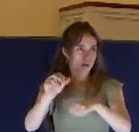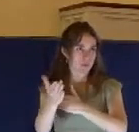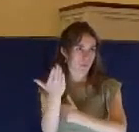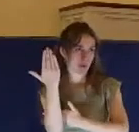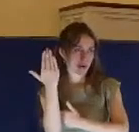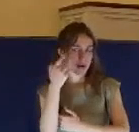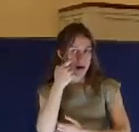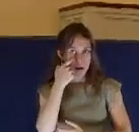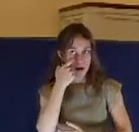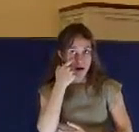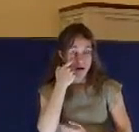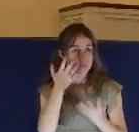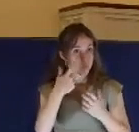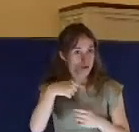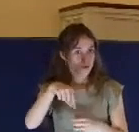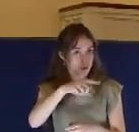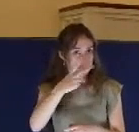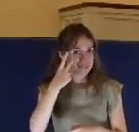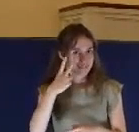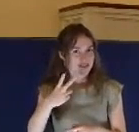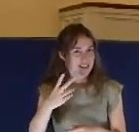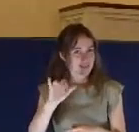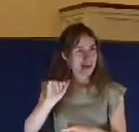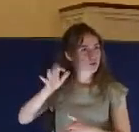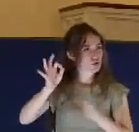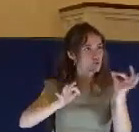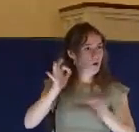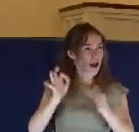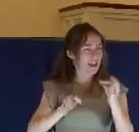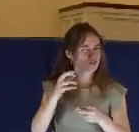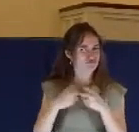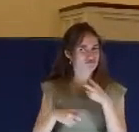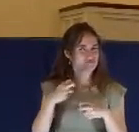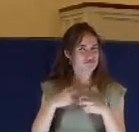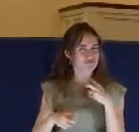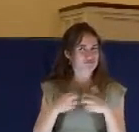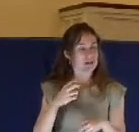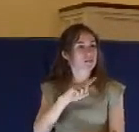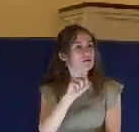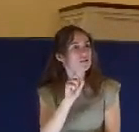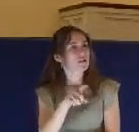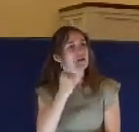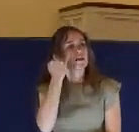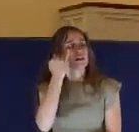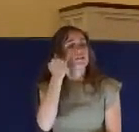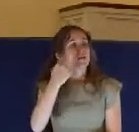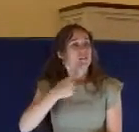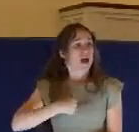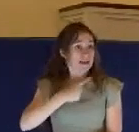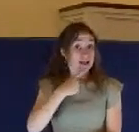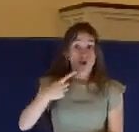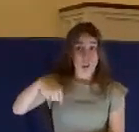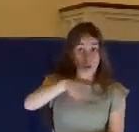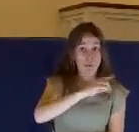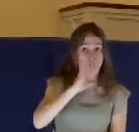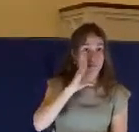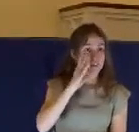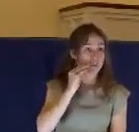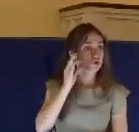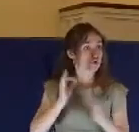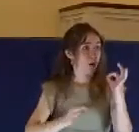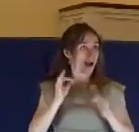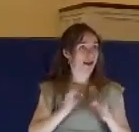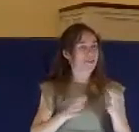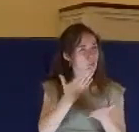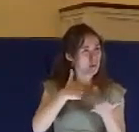So I want you to see the problems with this trial. Let me ask you a question. What if I told you you were going to be tried in the middle of the